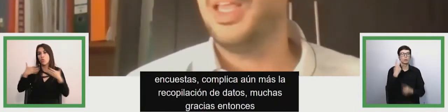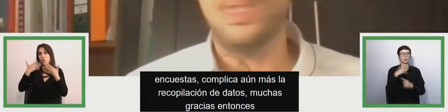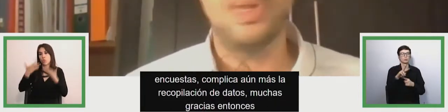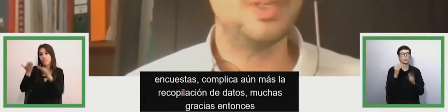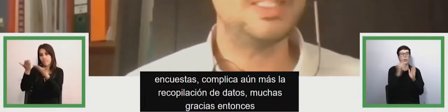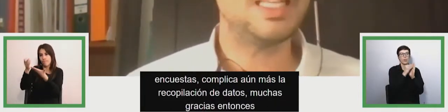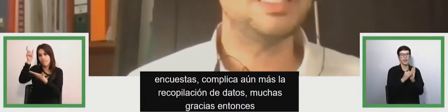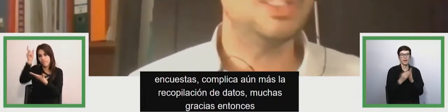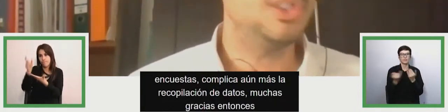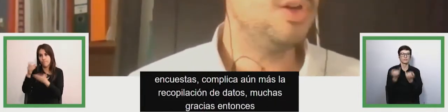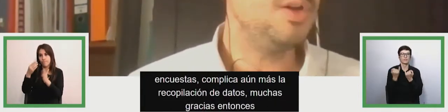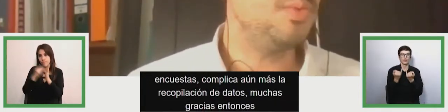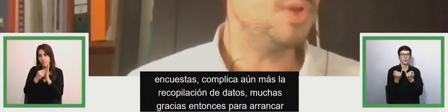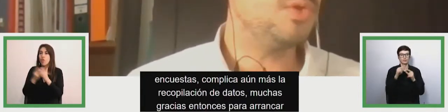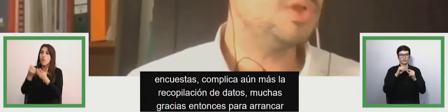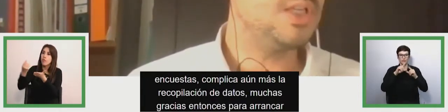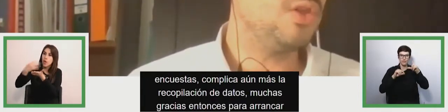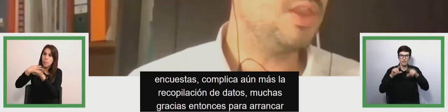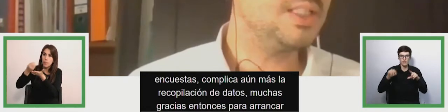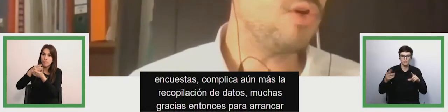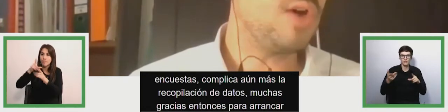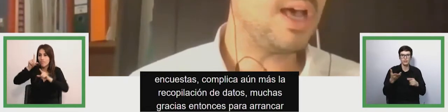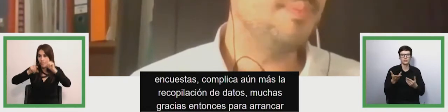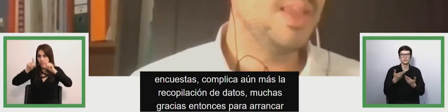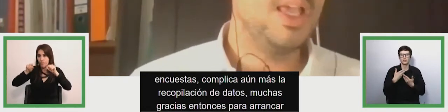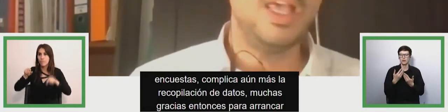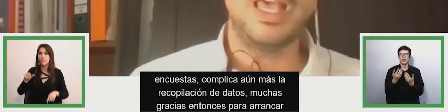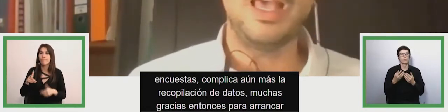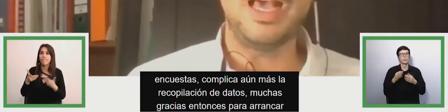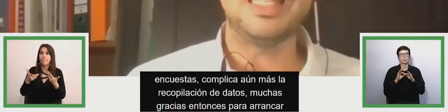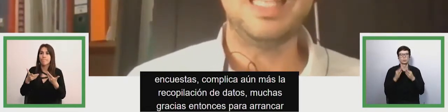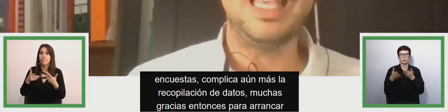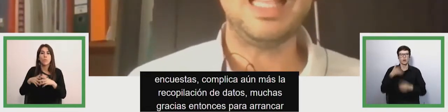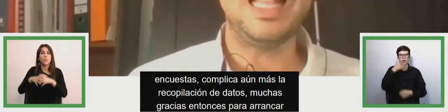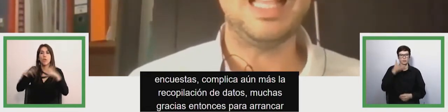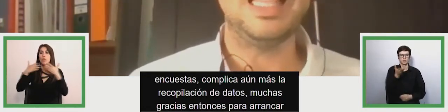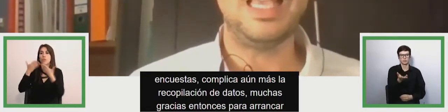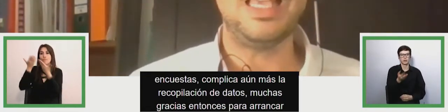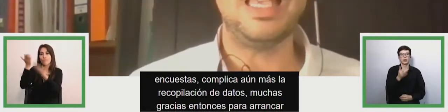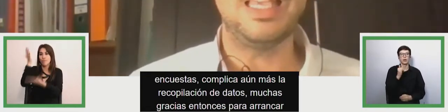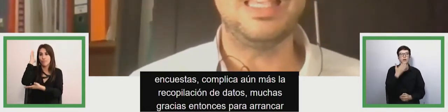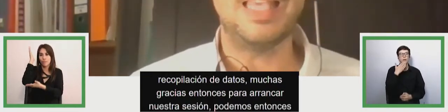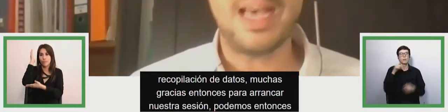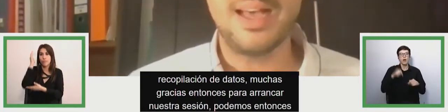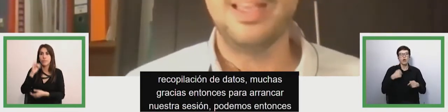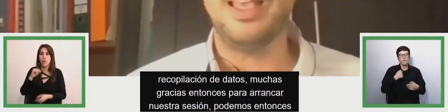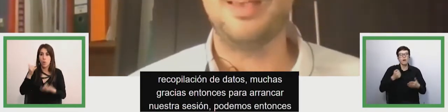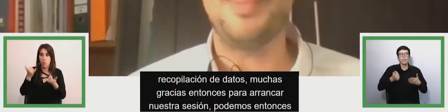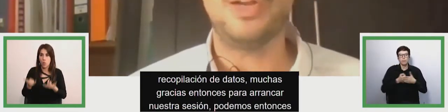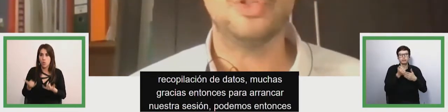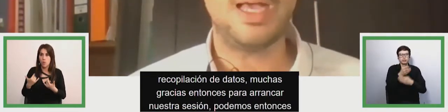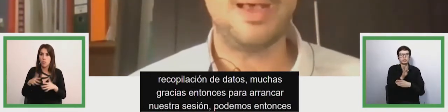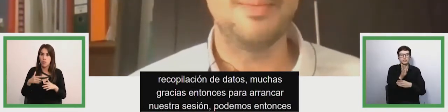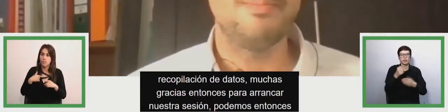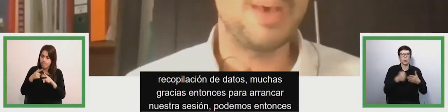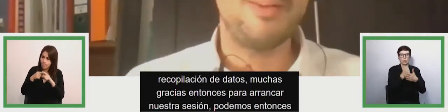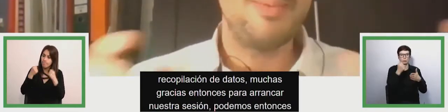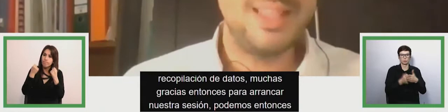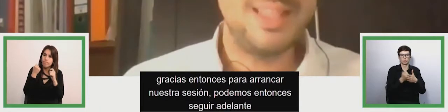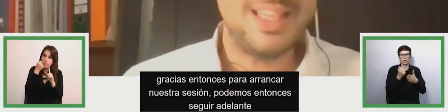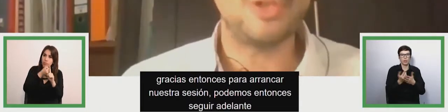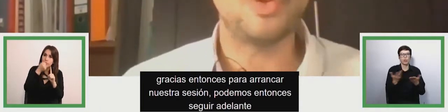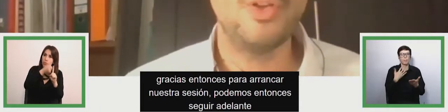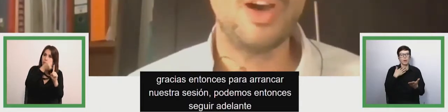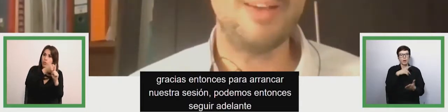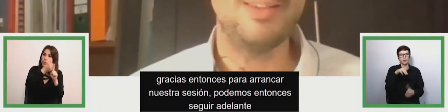continue on and, Manos, briefly introduce to Javier González, director of SUMA,